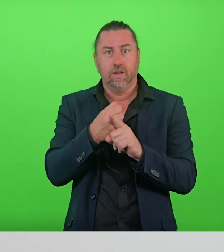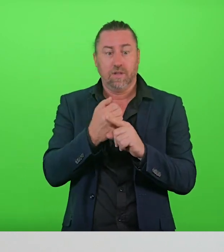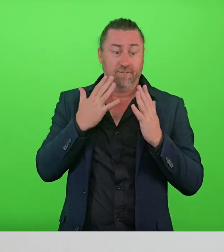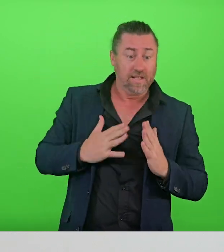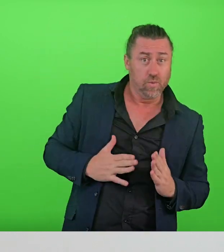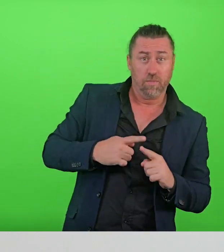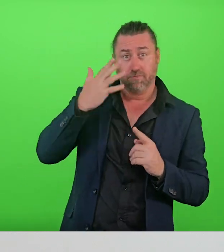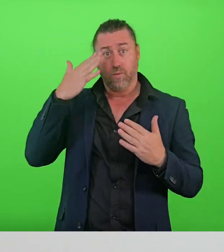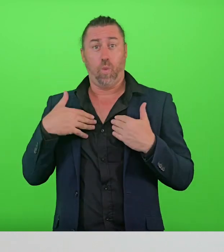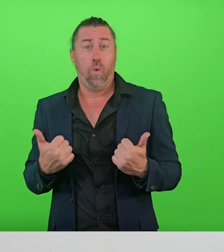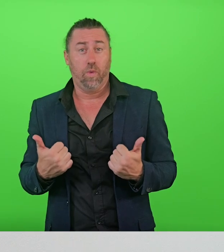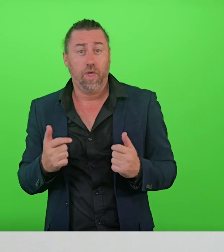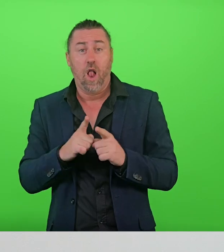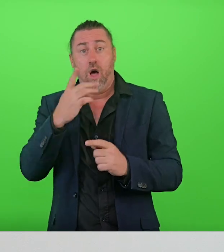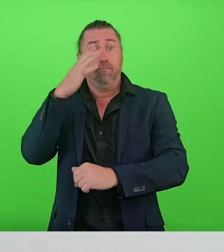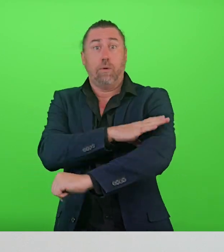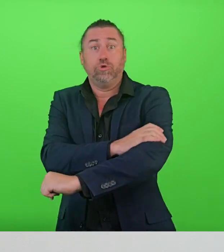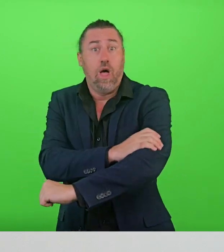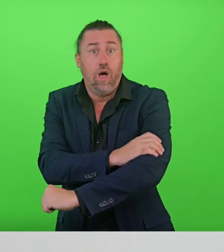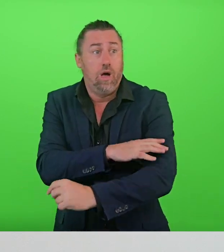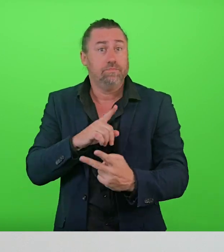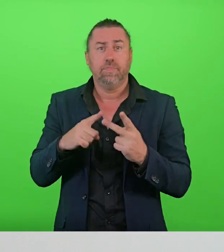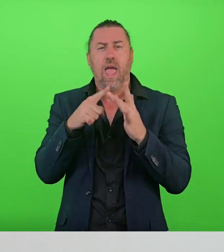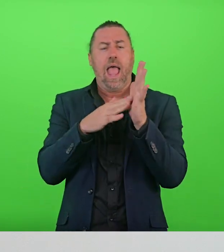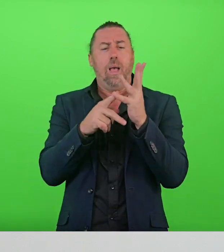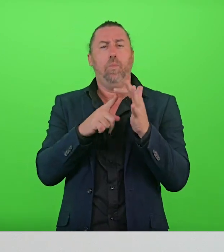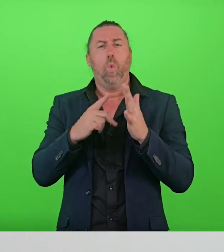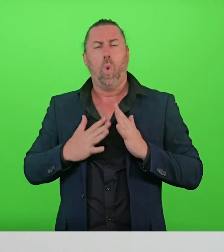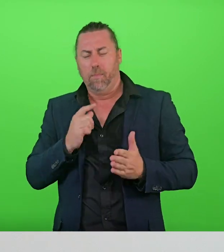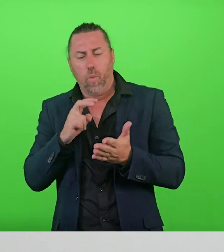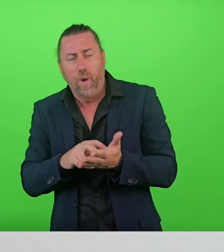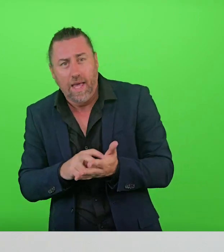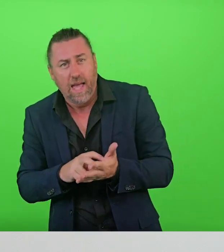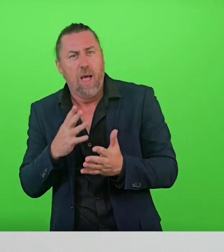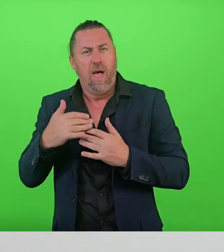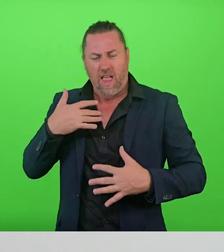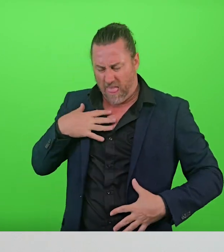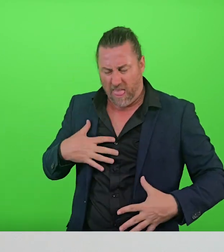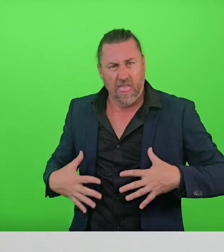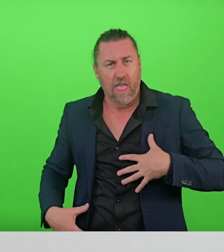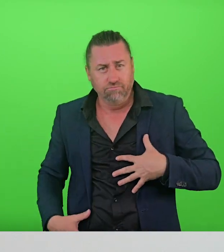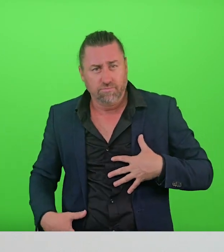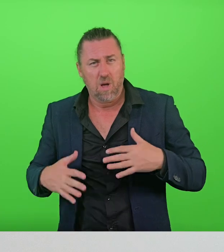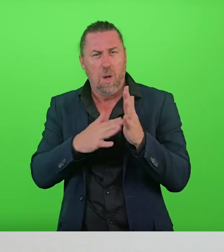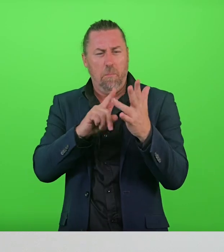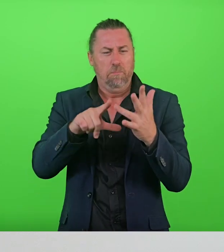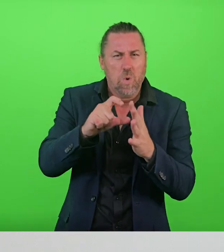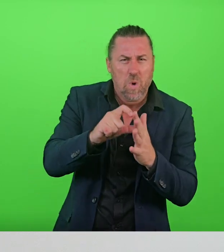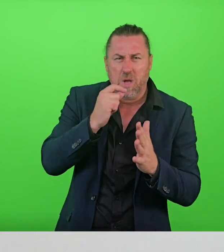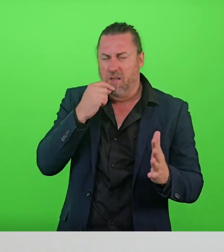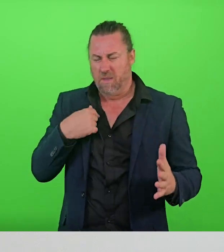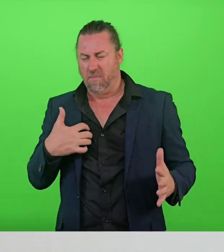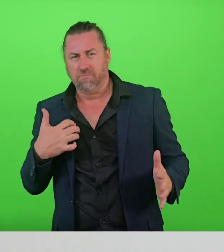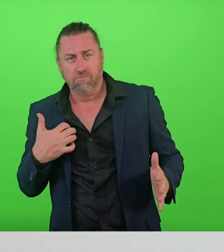range of health conditions, including high blood pressure, low immunity and inflammation. But it affects our mood and temperament as well.